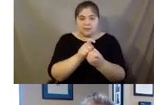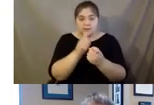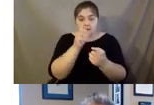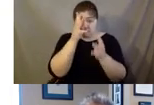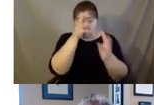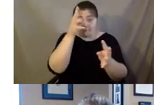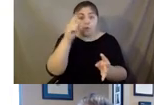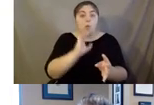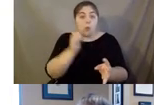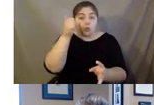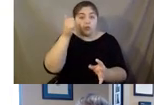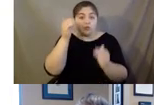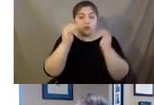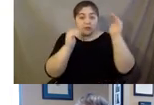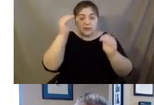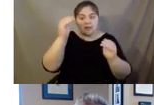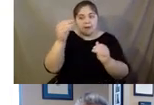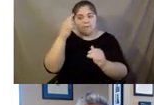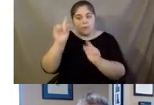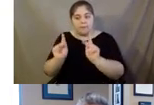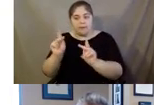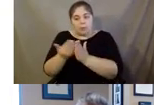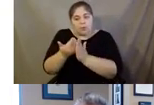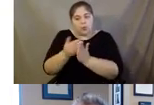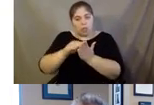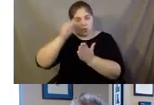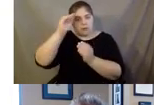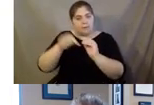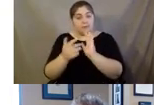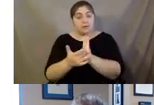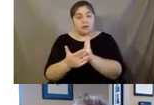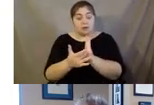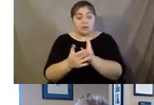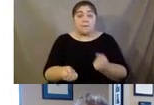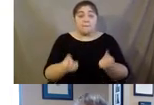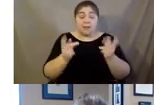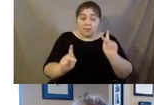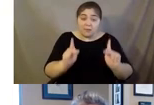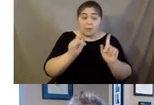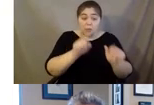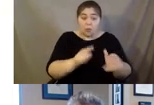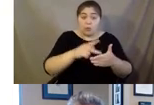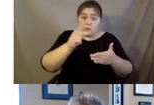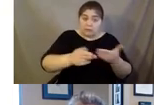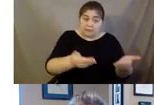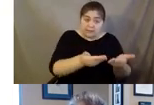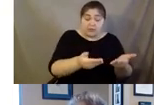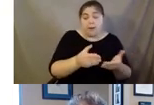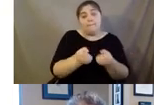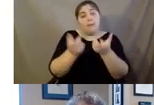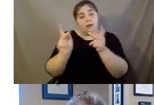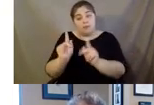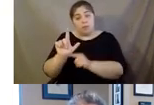adults and for newcomers to technology. again, that's, that's many of the people who attend programming here, and many of the people that Lori work,